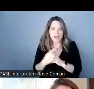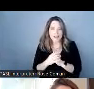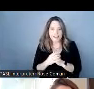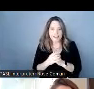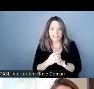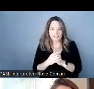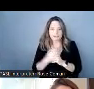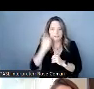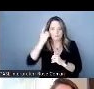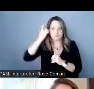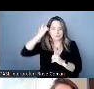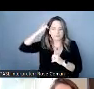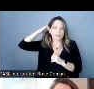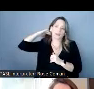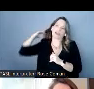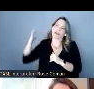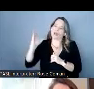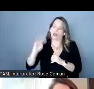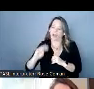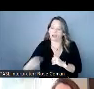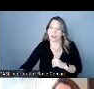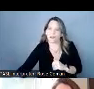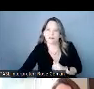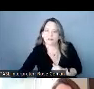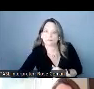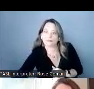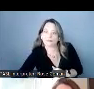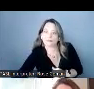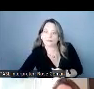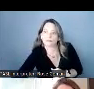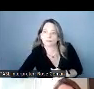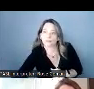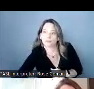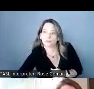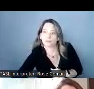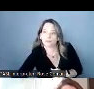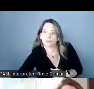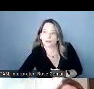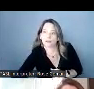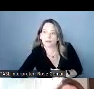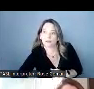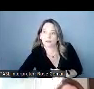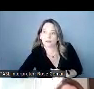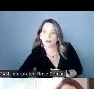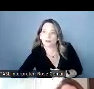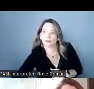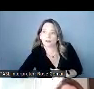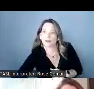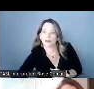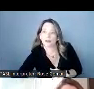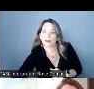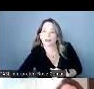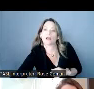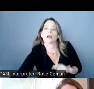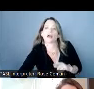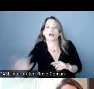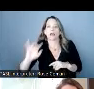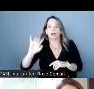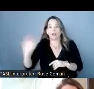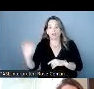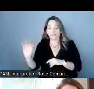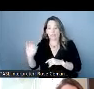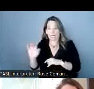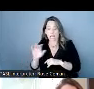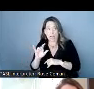us spotlighted uh and if i don't see you jen i can actually if if matt you don't mind just copy